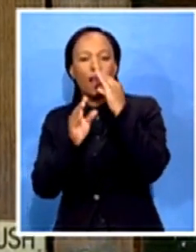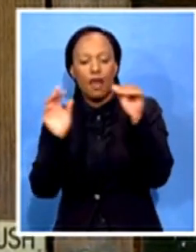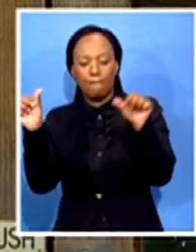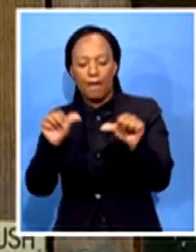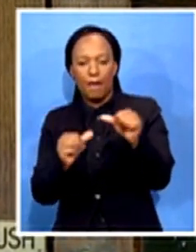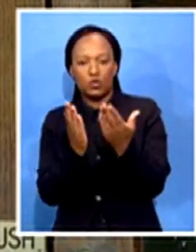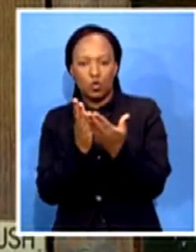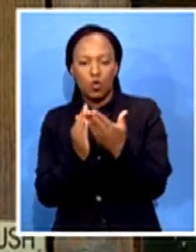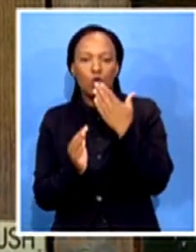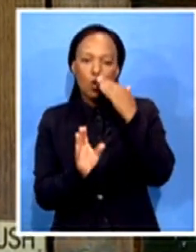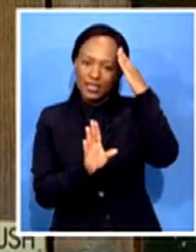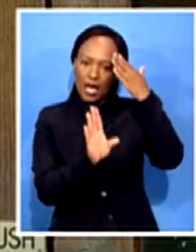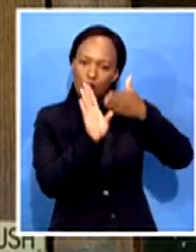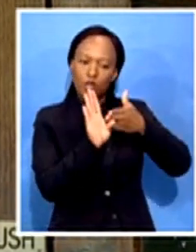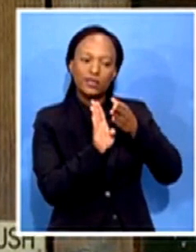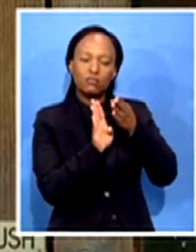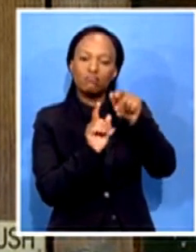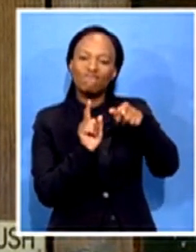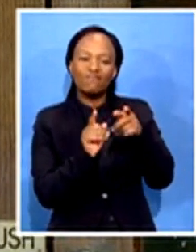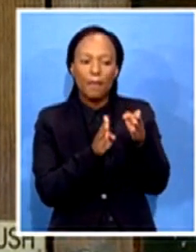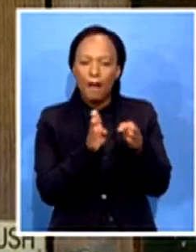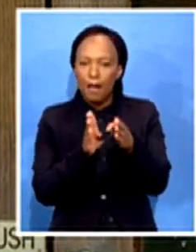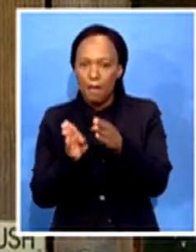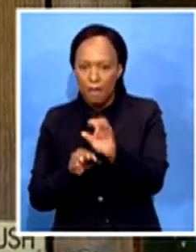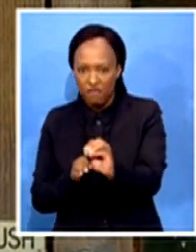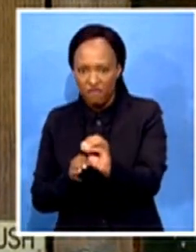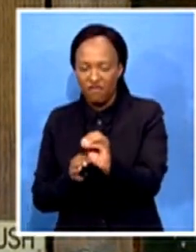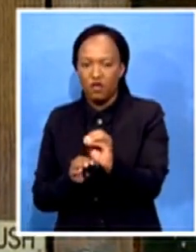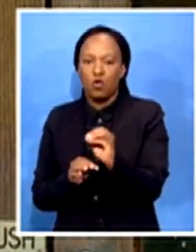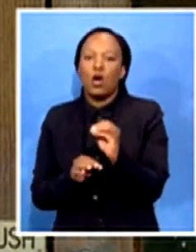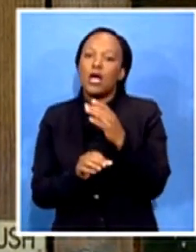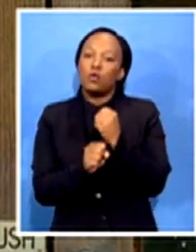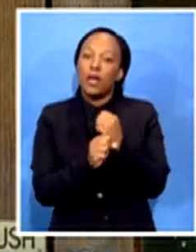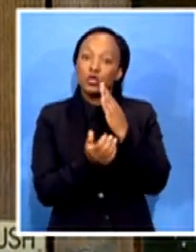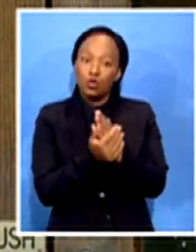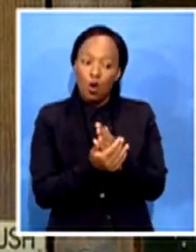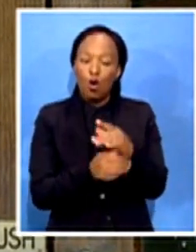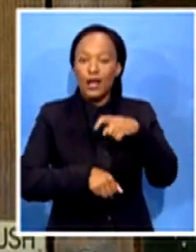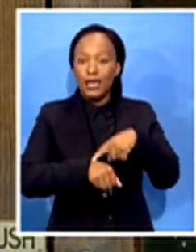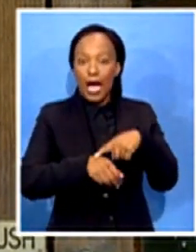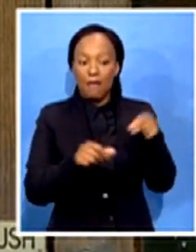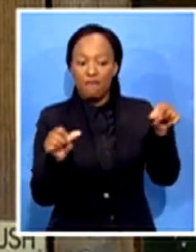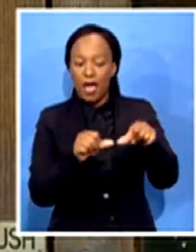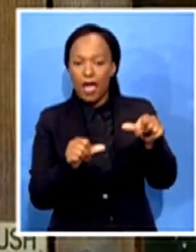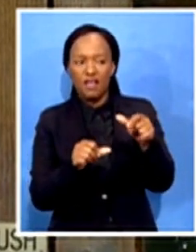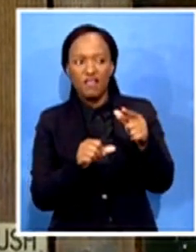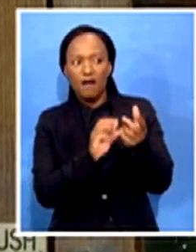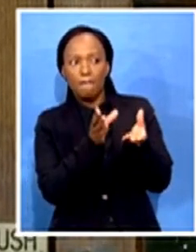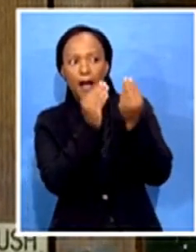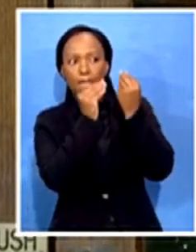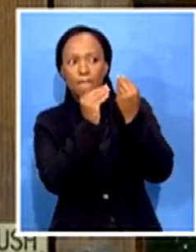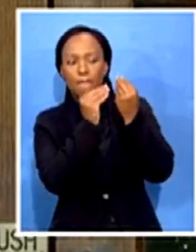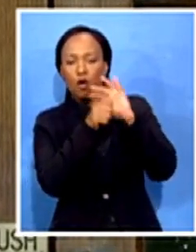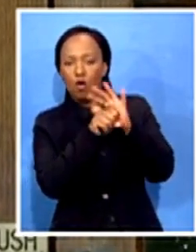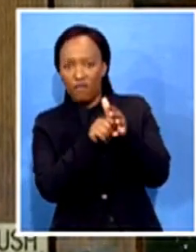the COVID-19, they will have the support. Are those still in place? Yes, they are still in place, even in our marking centres, we are providing